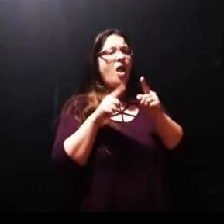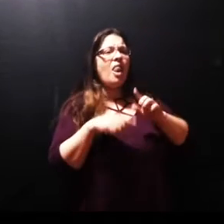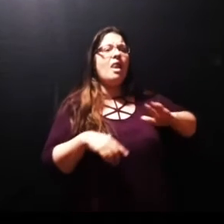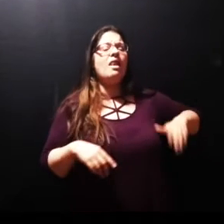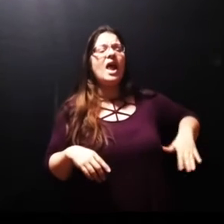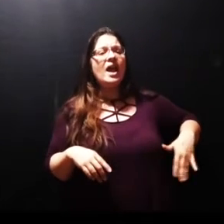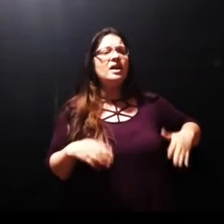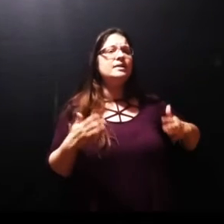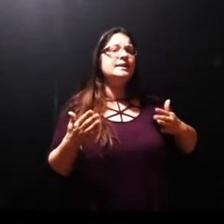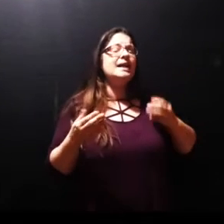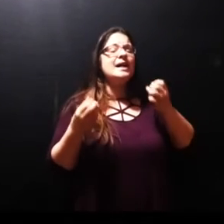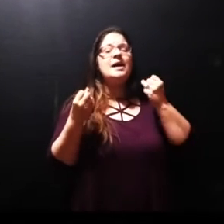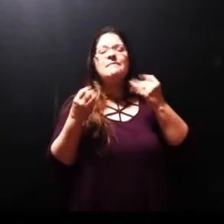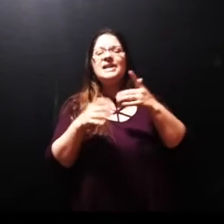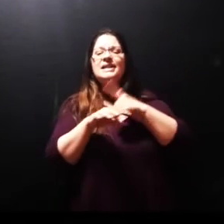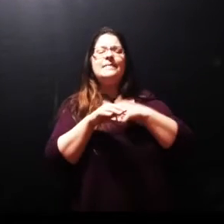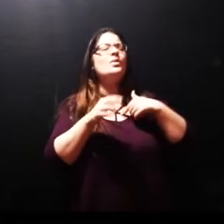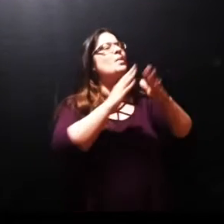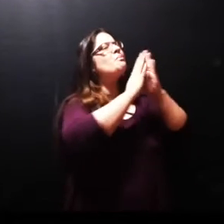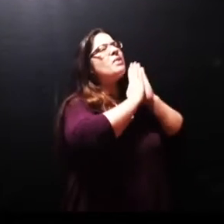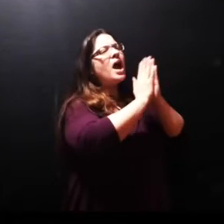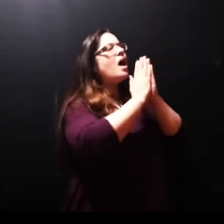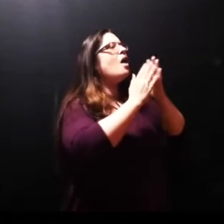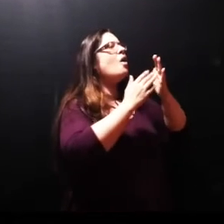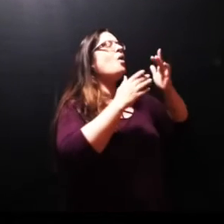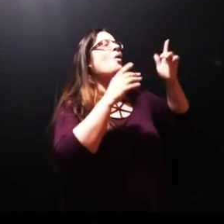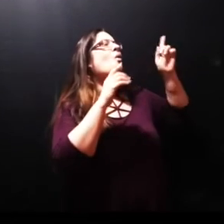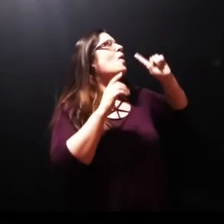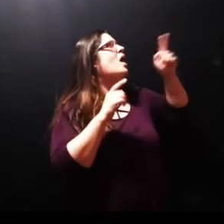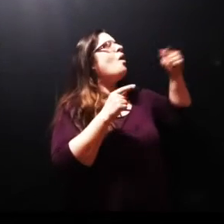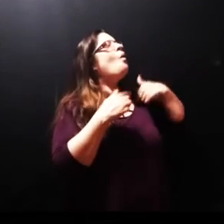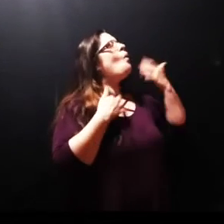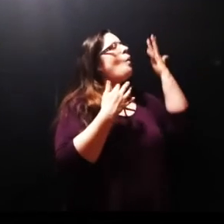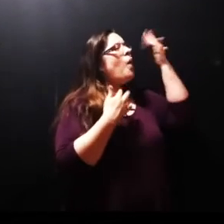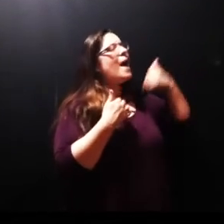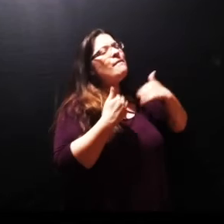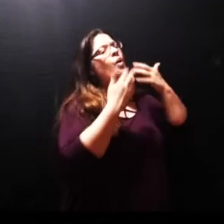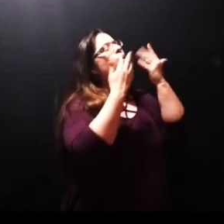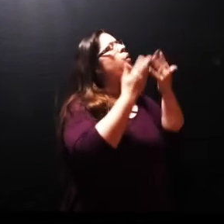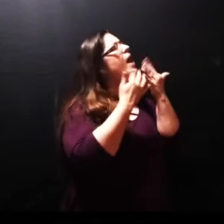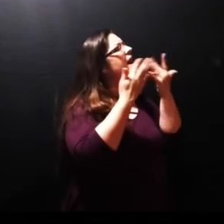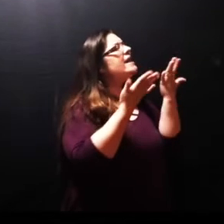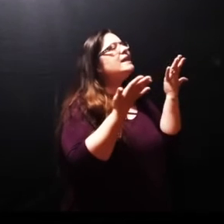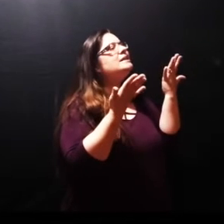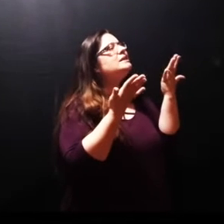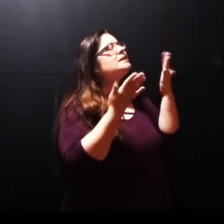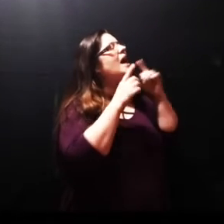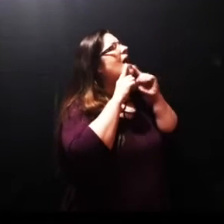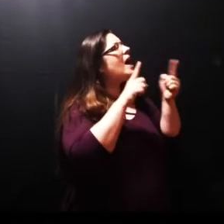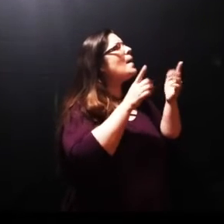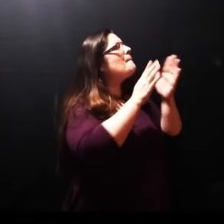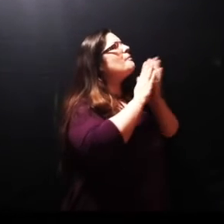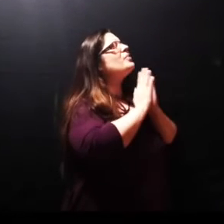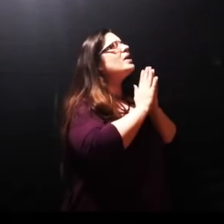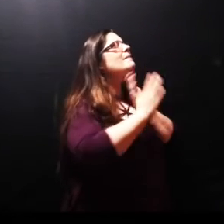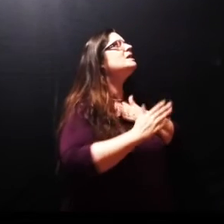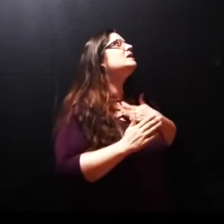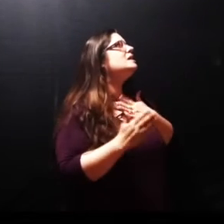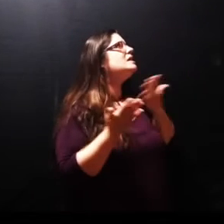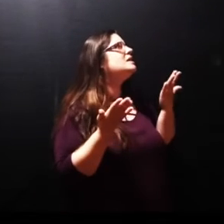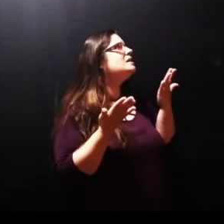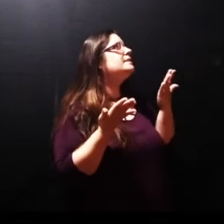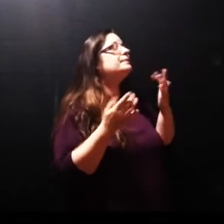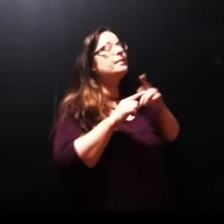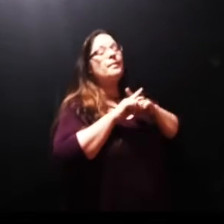come before the Lord many a time saying Lord where are you in this why am I waiting but he never comes early